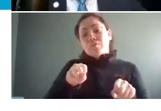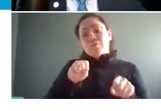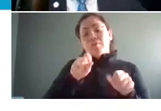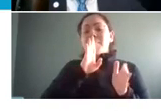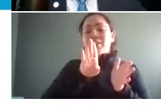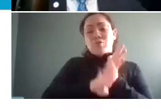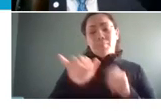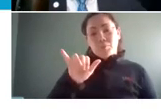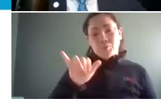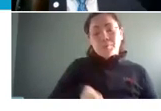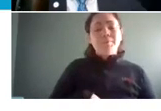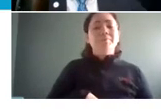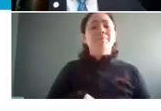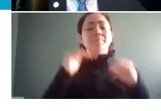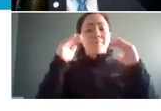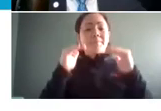last slide